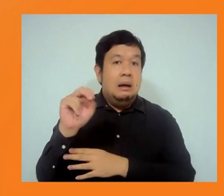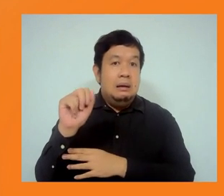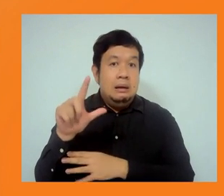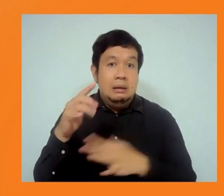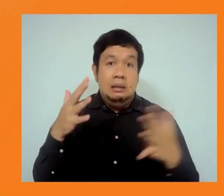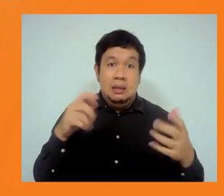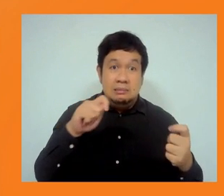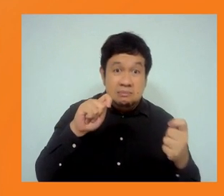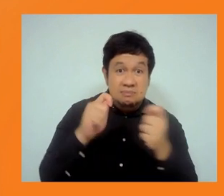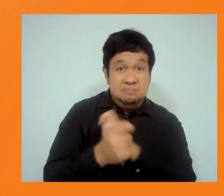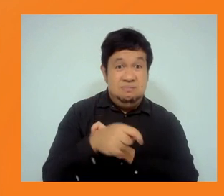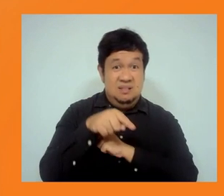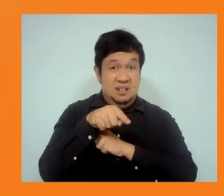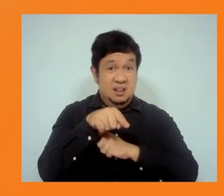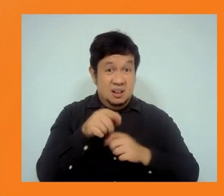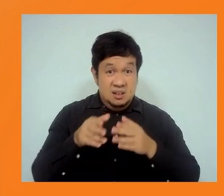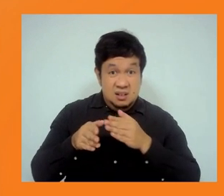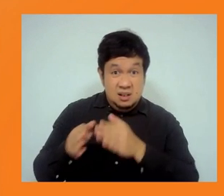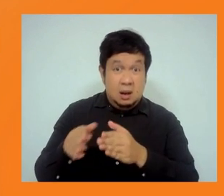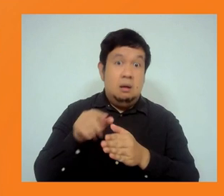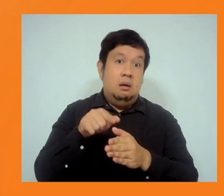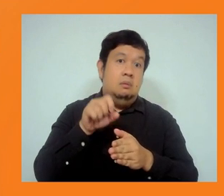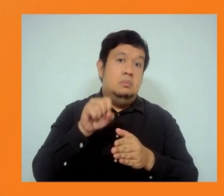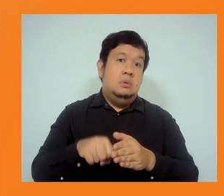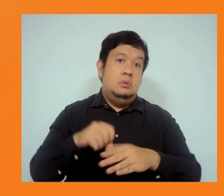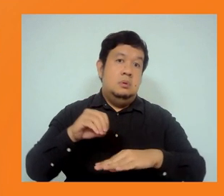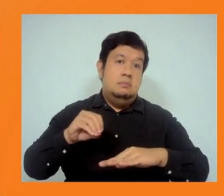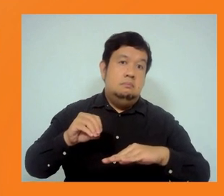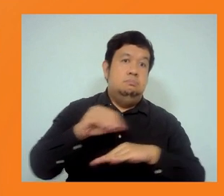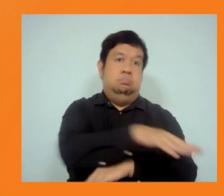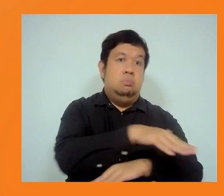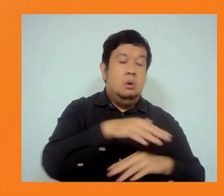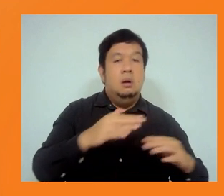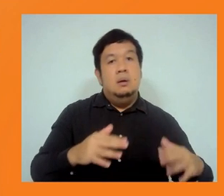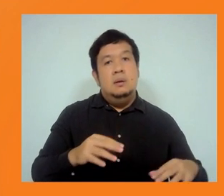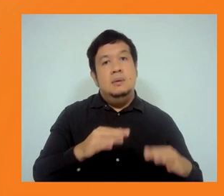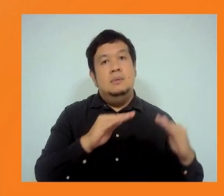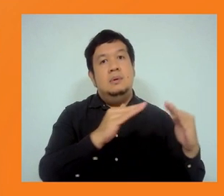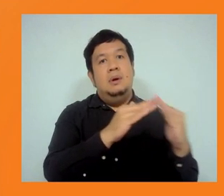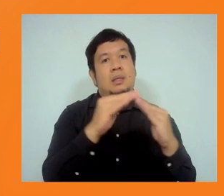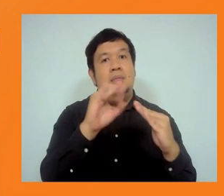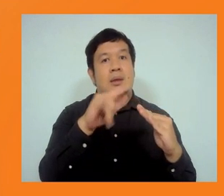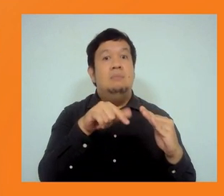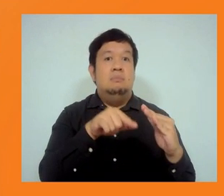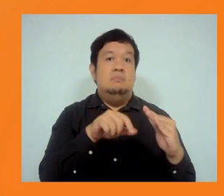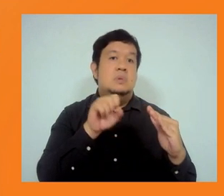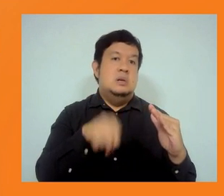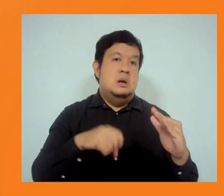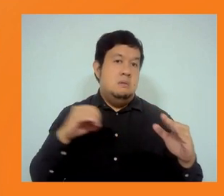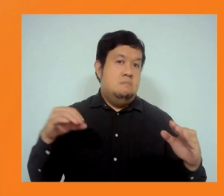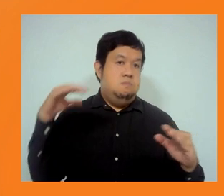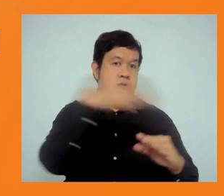the city's age-old sewerage system is absolutely not acceptable and a violation of all environmental